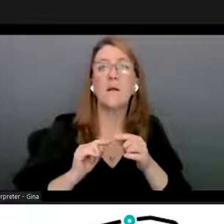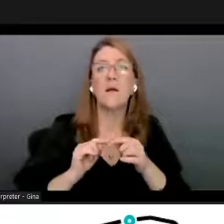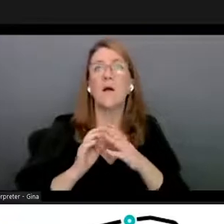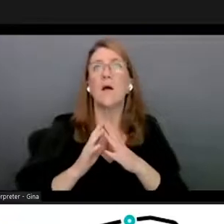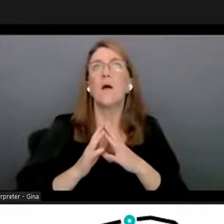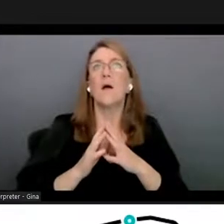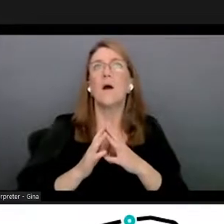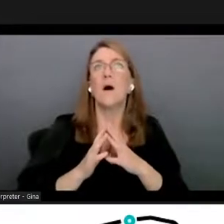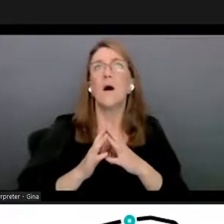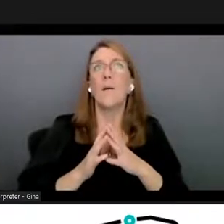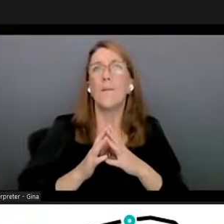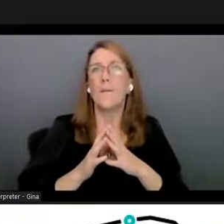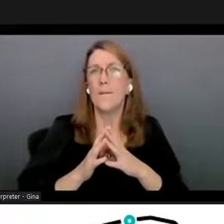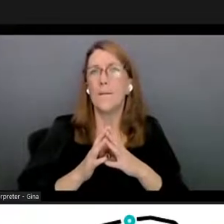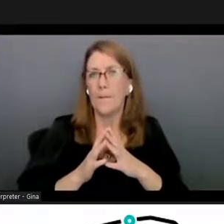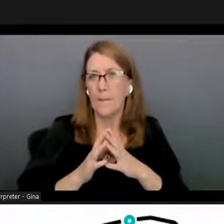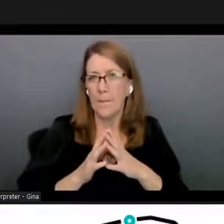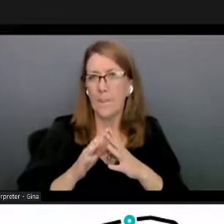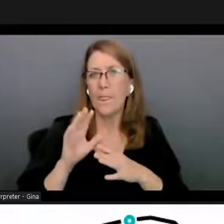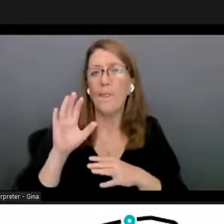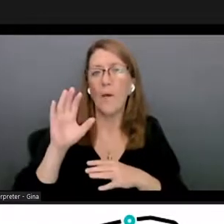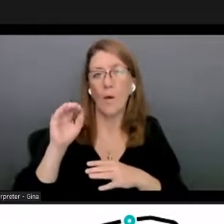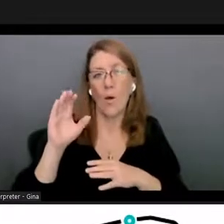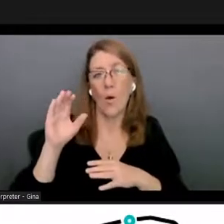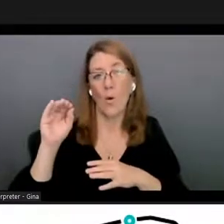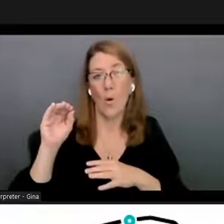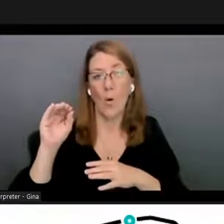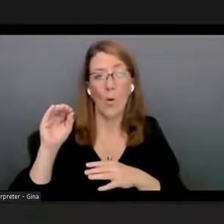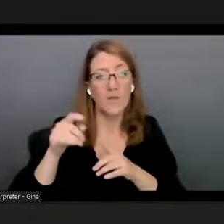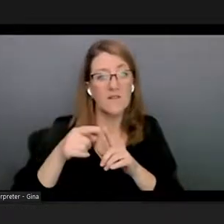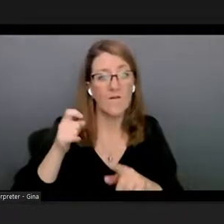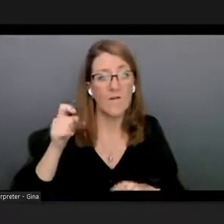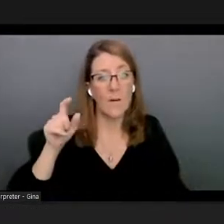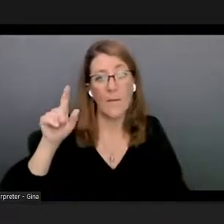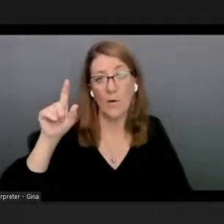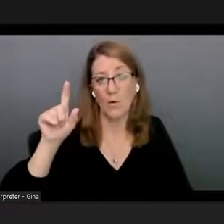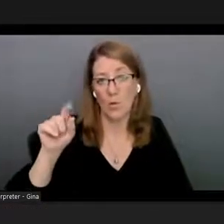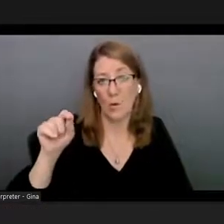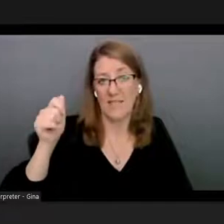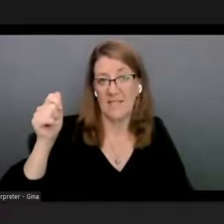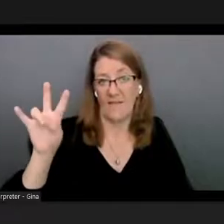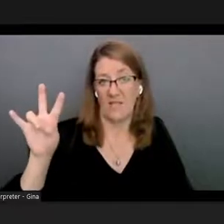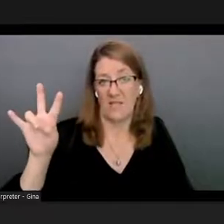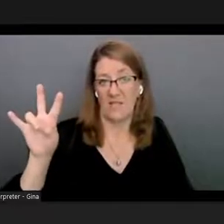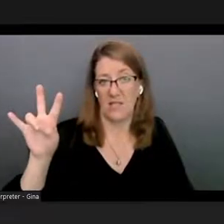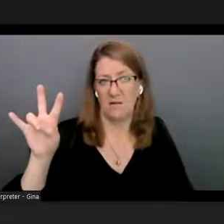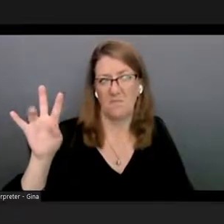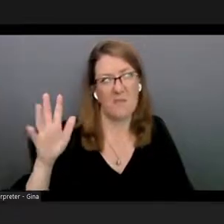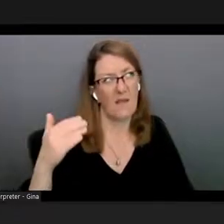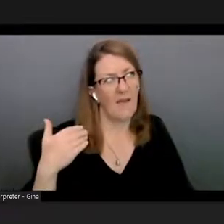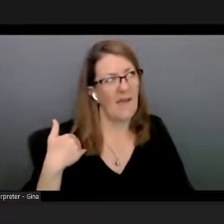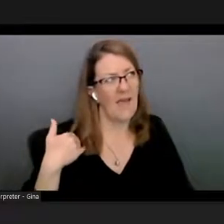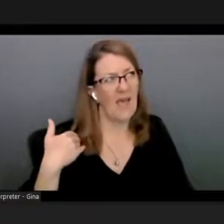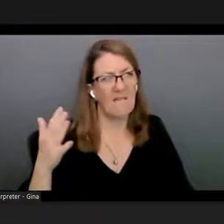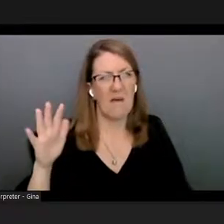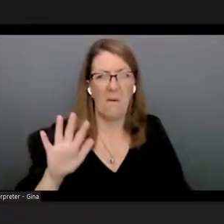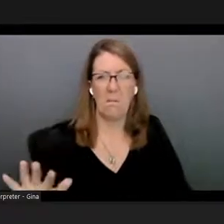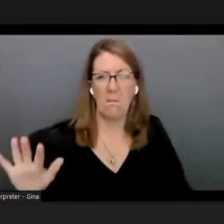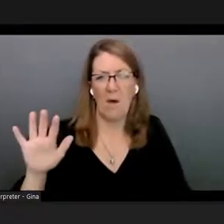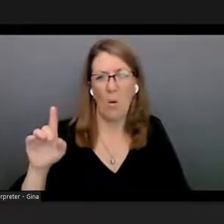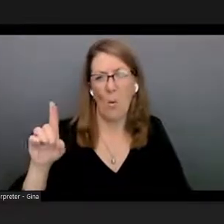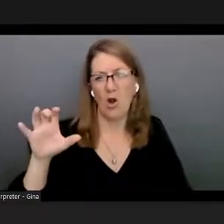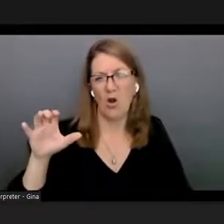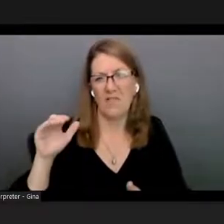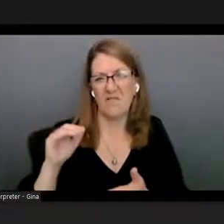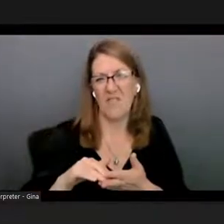microsoft coco data set that's from 2017 which has got something like on the order of a hundred thousand hundreds